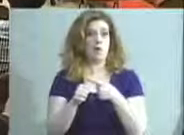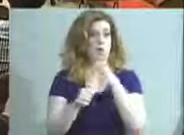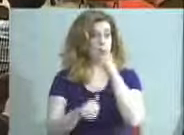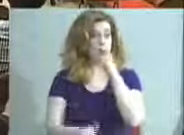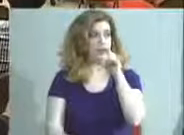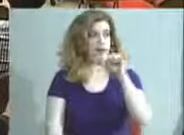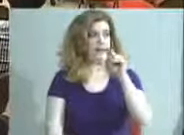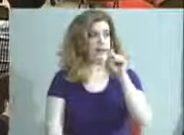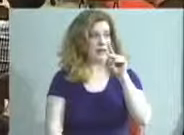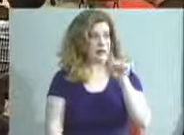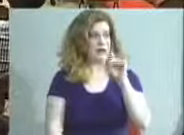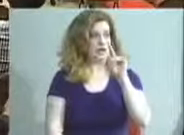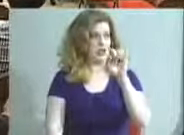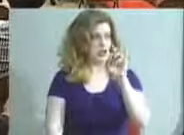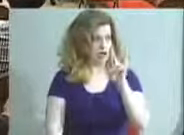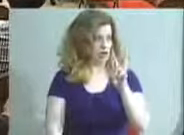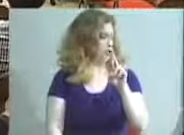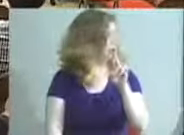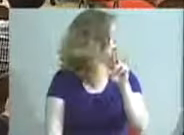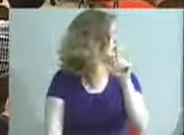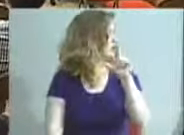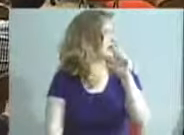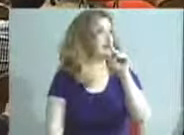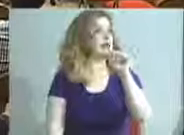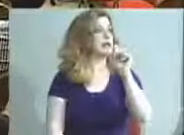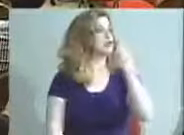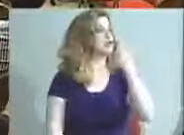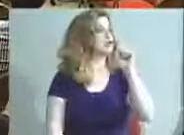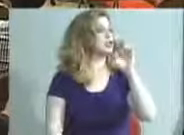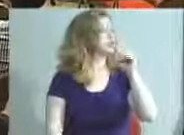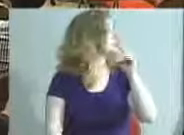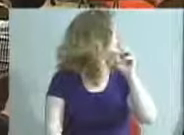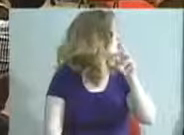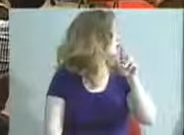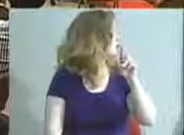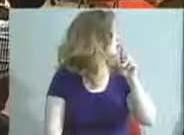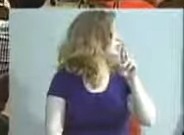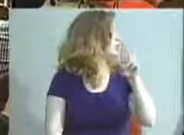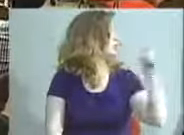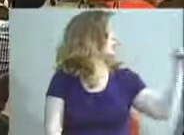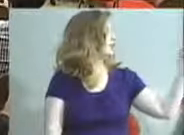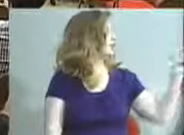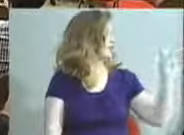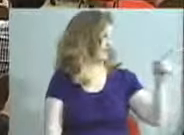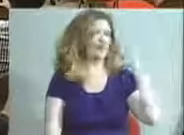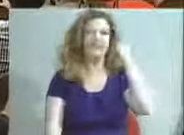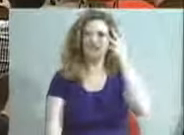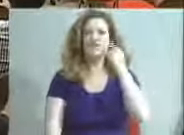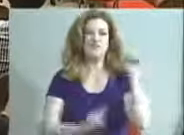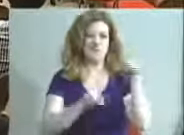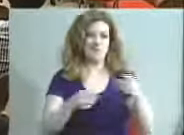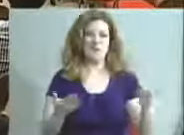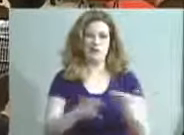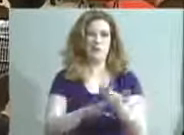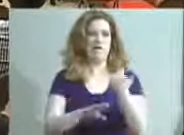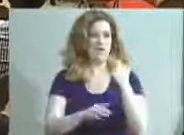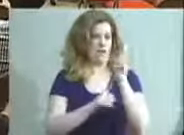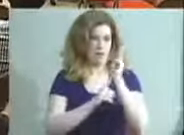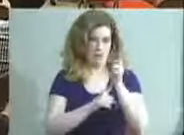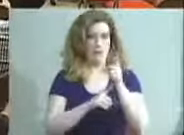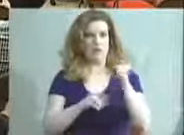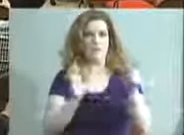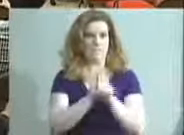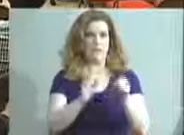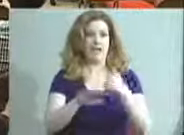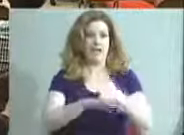Linda Scherer. Linda Scherer. You know the, you know the drill. You've been here before. You have three minutes with one bell after